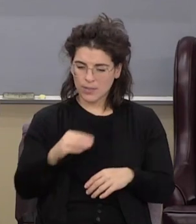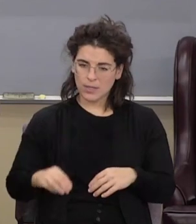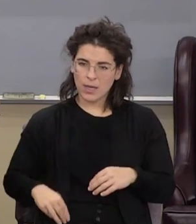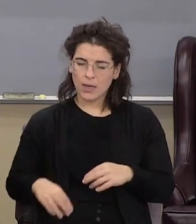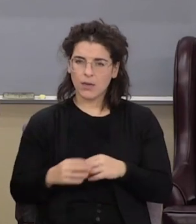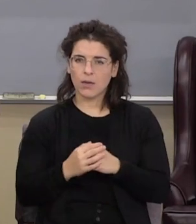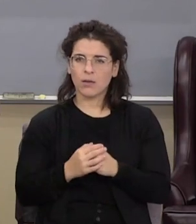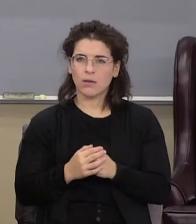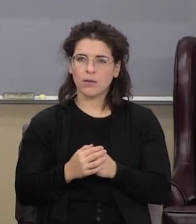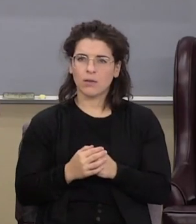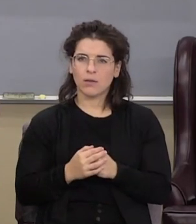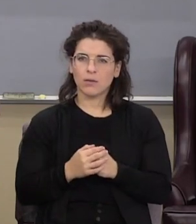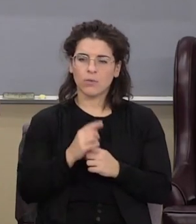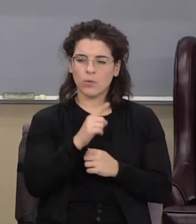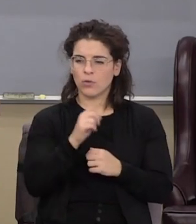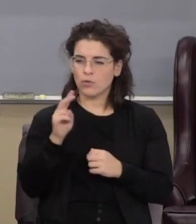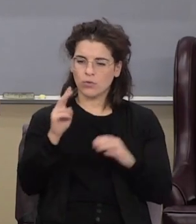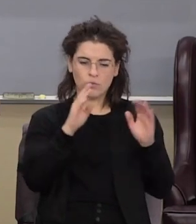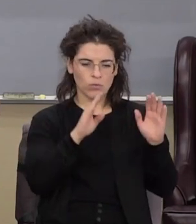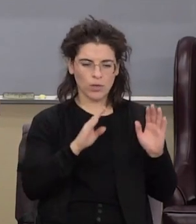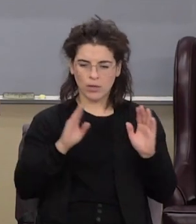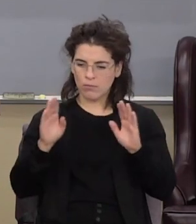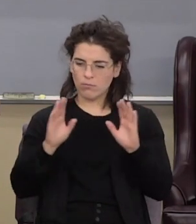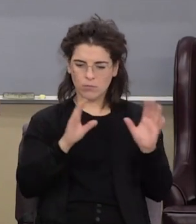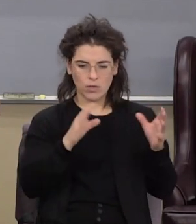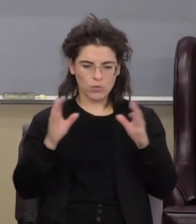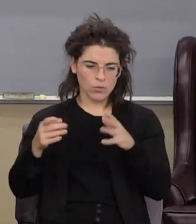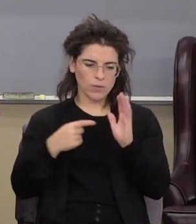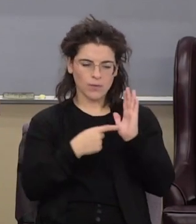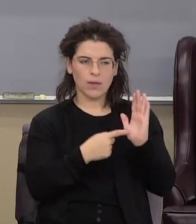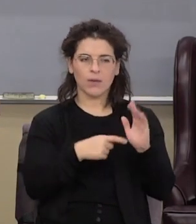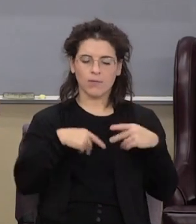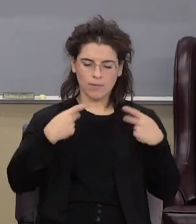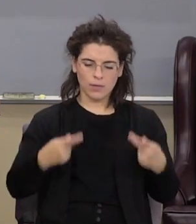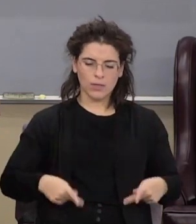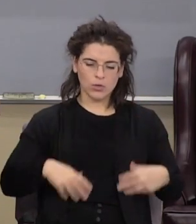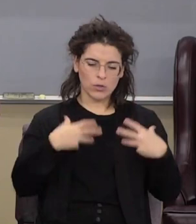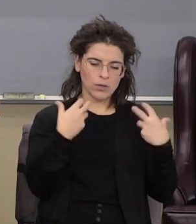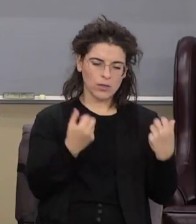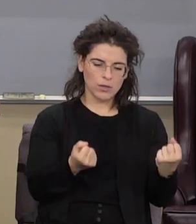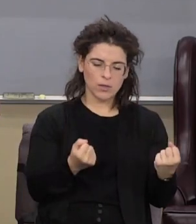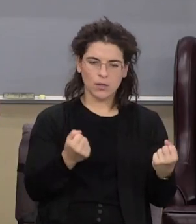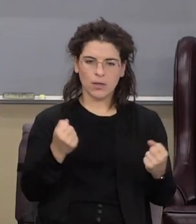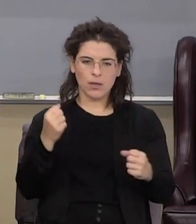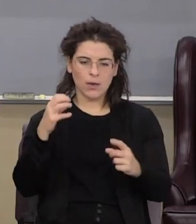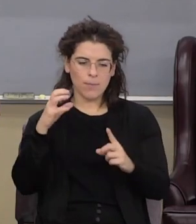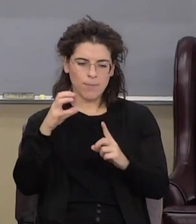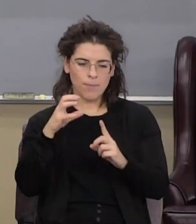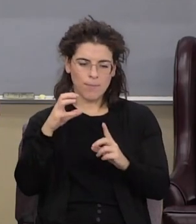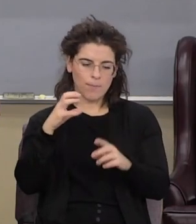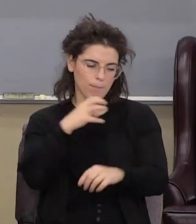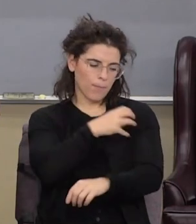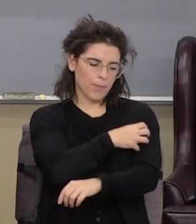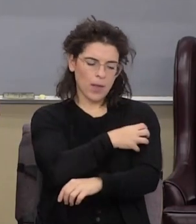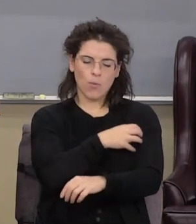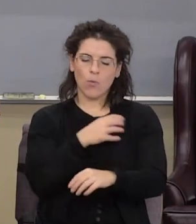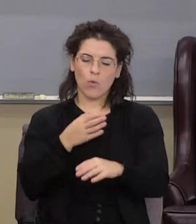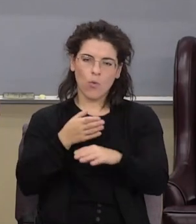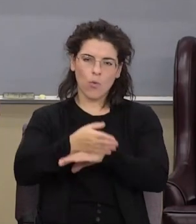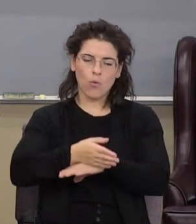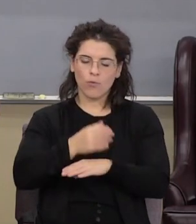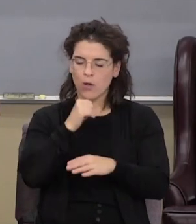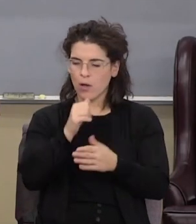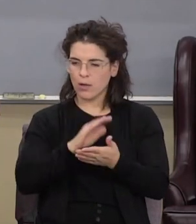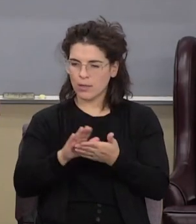the two great categories of signs physical healing and power over unclean spirits